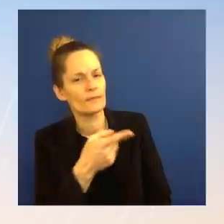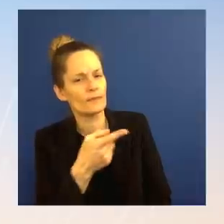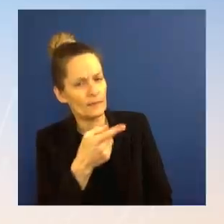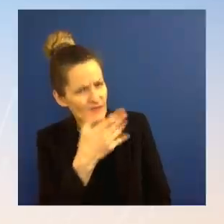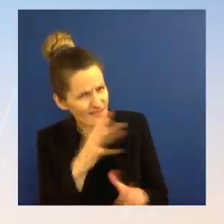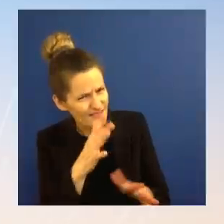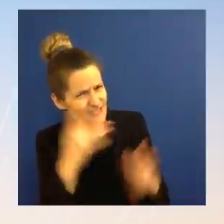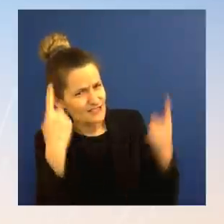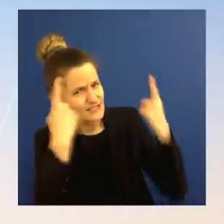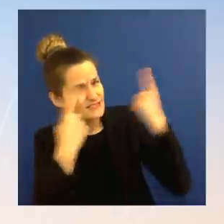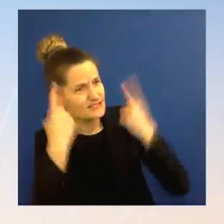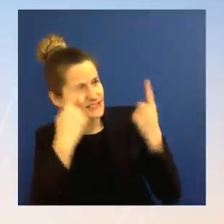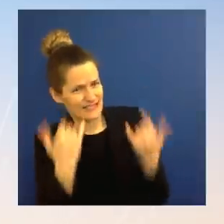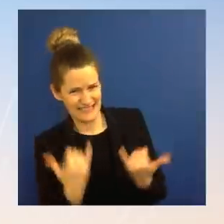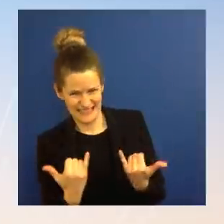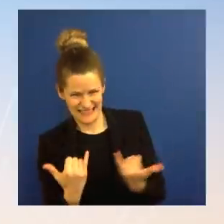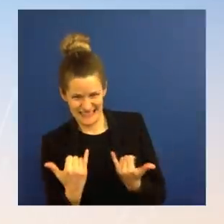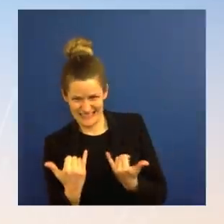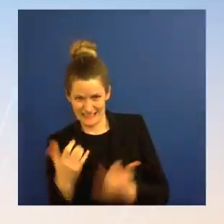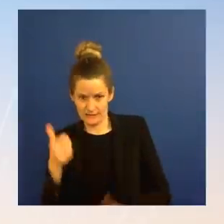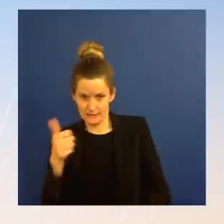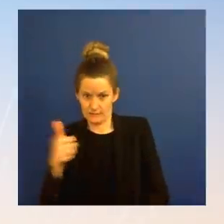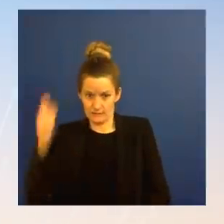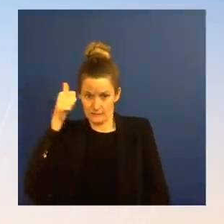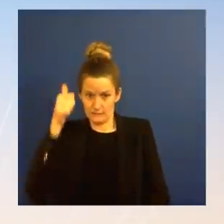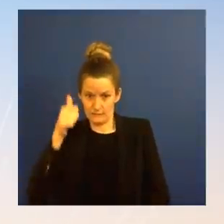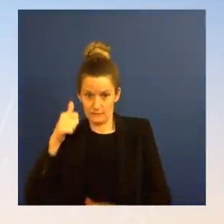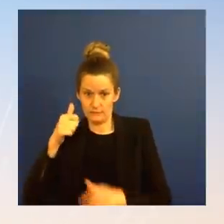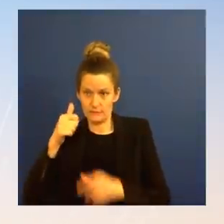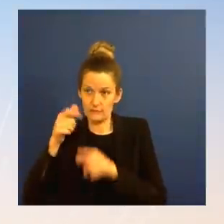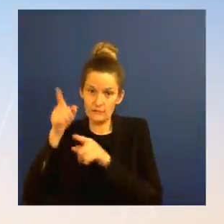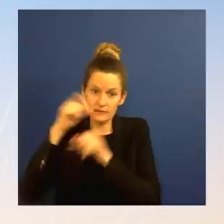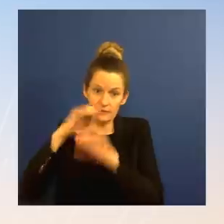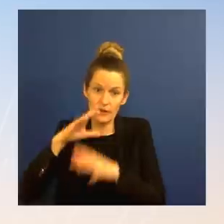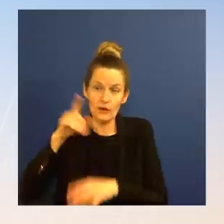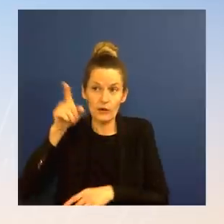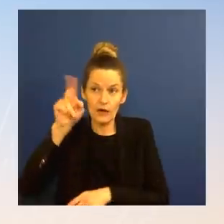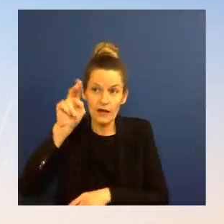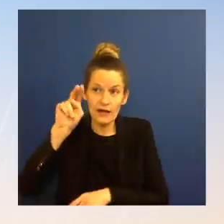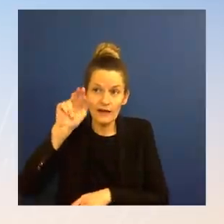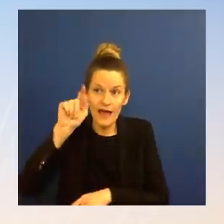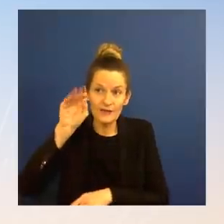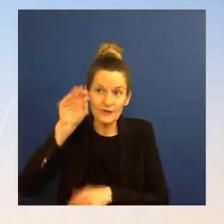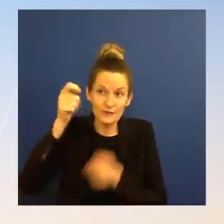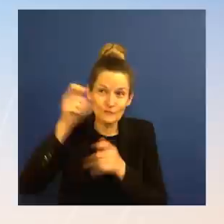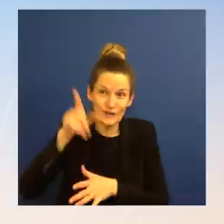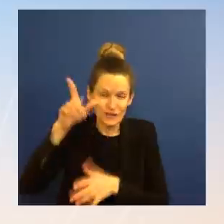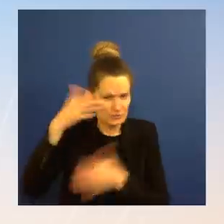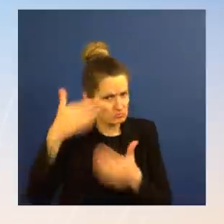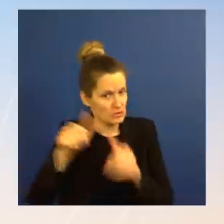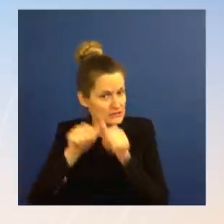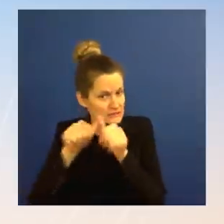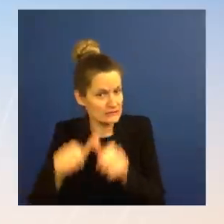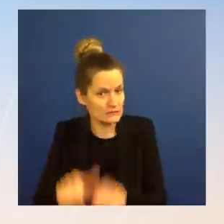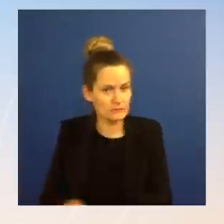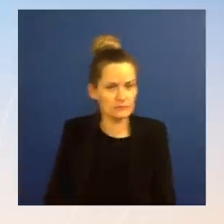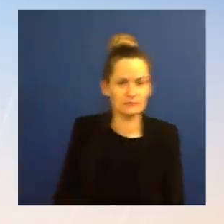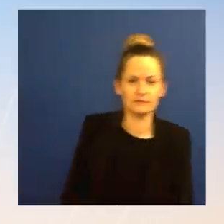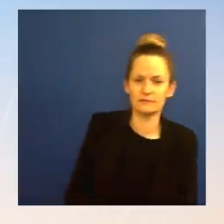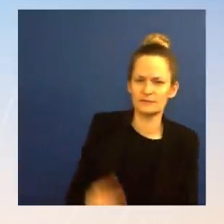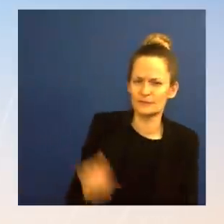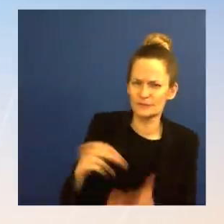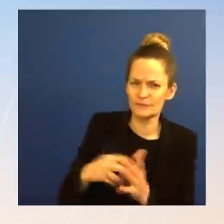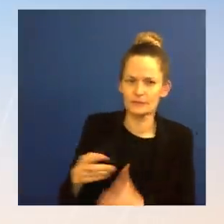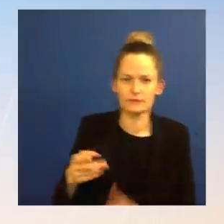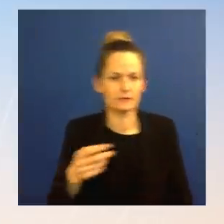have anything to predict for you in terms of the future of NATO leadership from here. The Have you started the search for a new leader of NATO? Ms. Again, it's up to NATO leaders and partners to